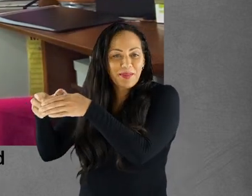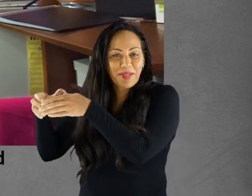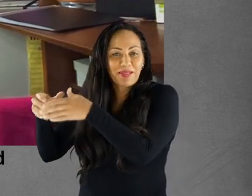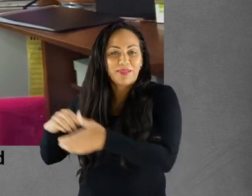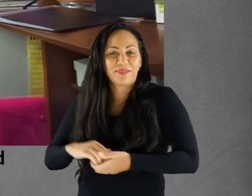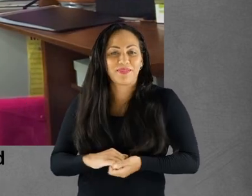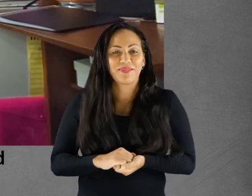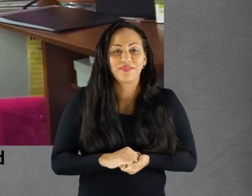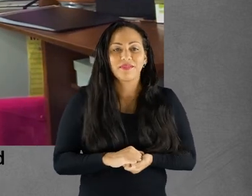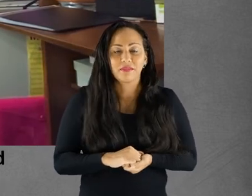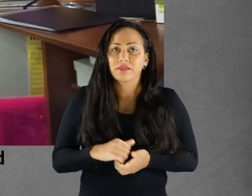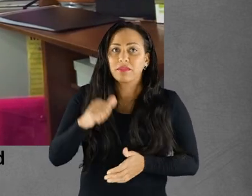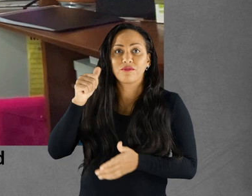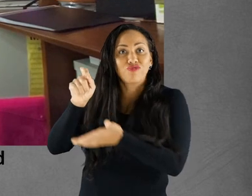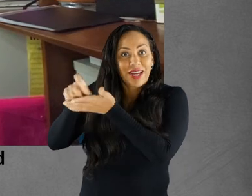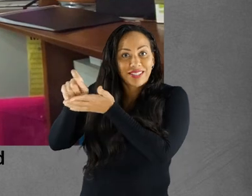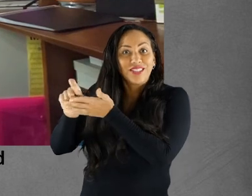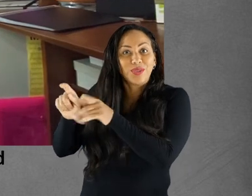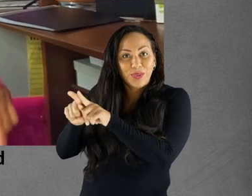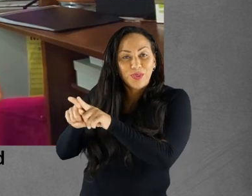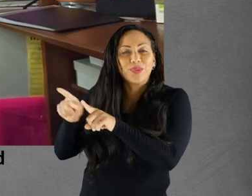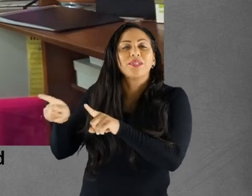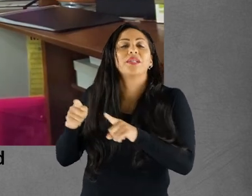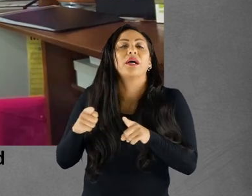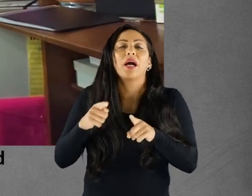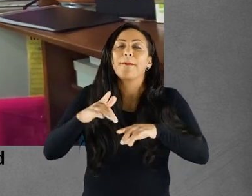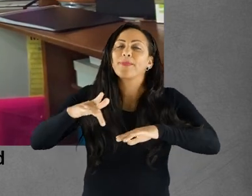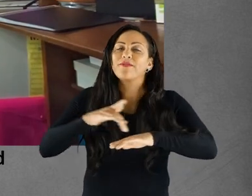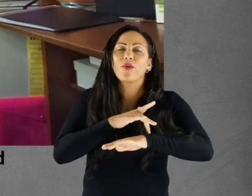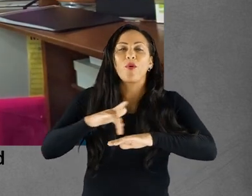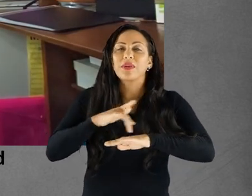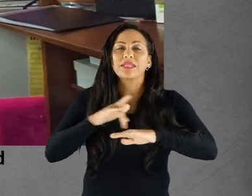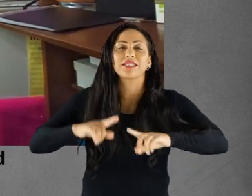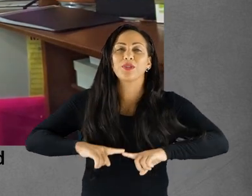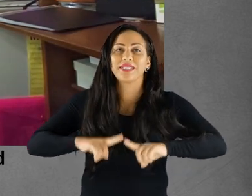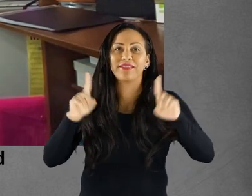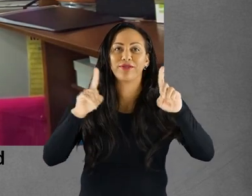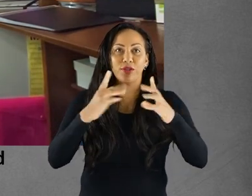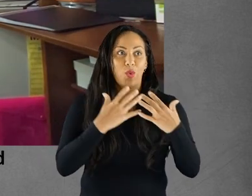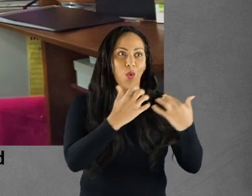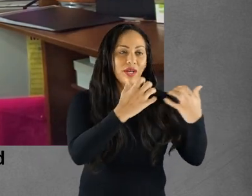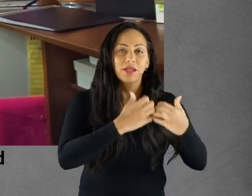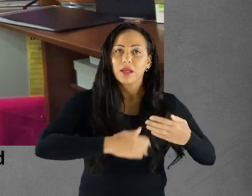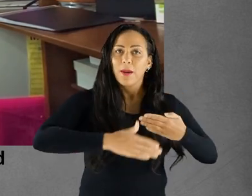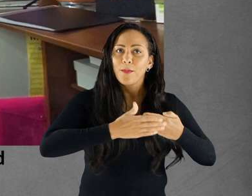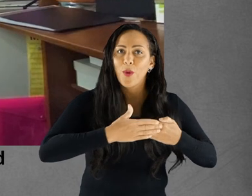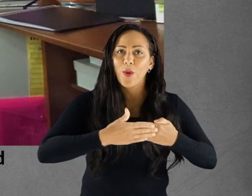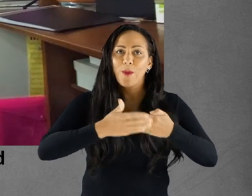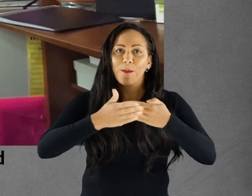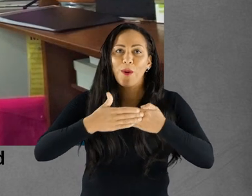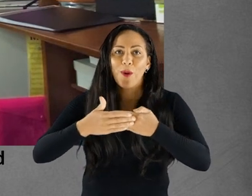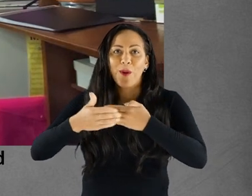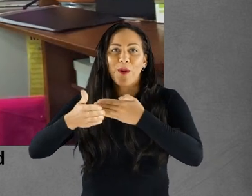I began to perform more to different audiences and